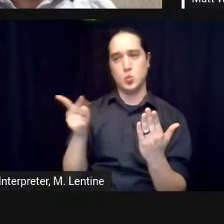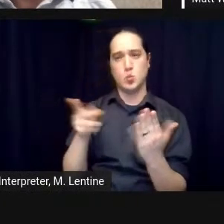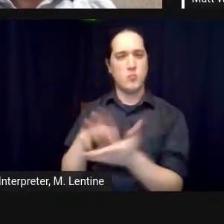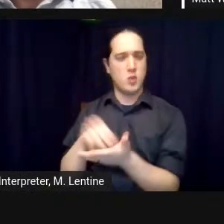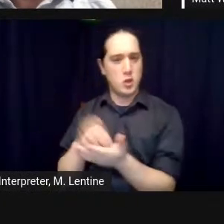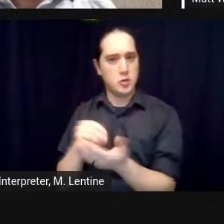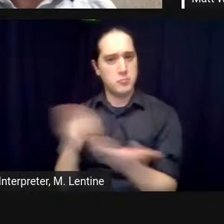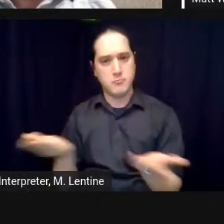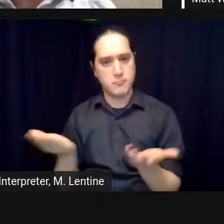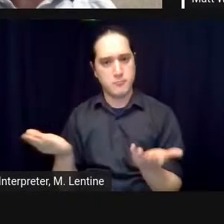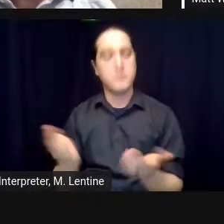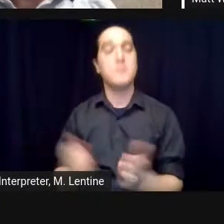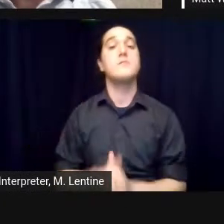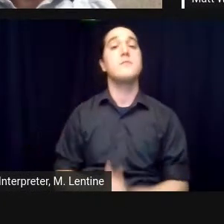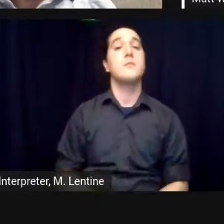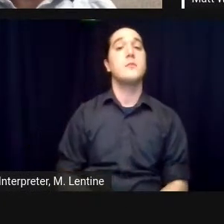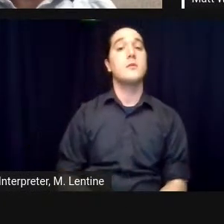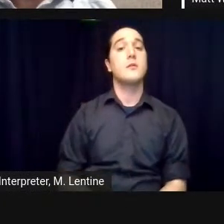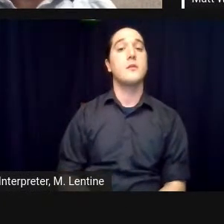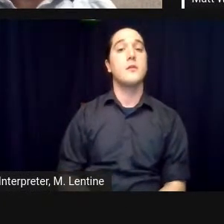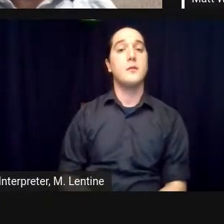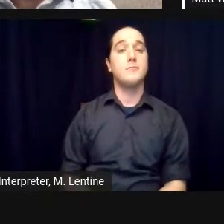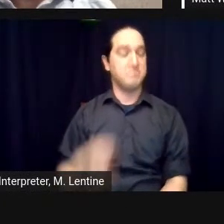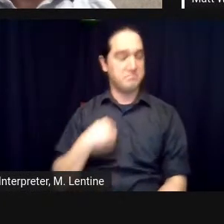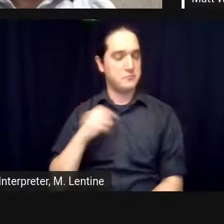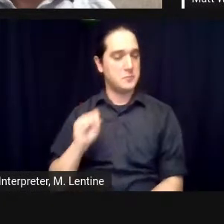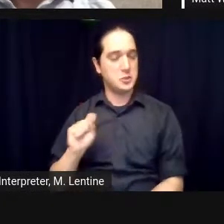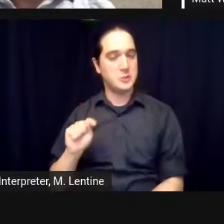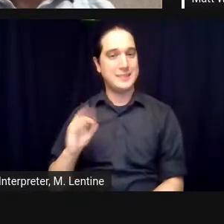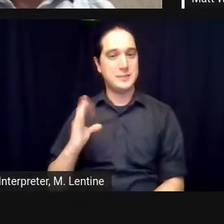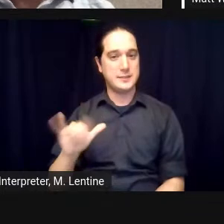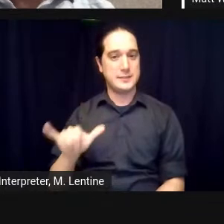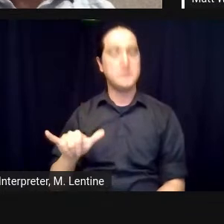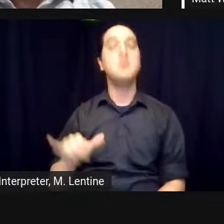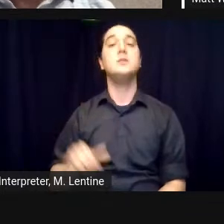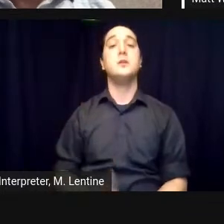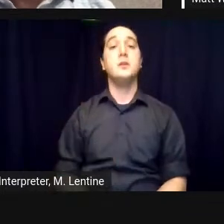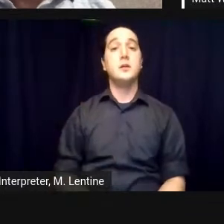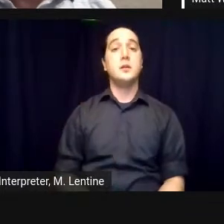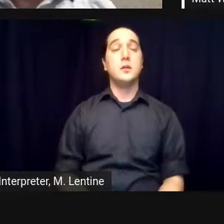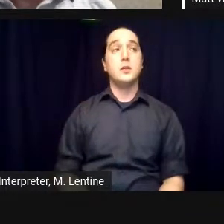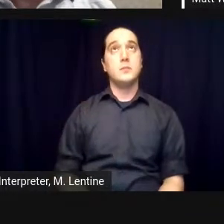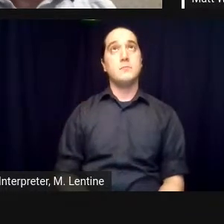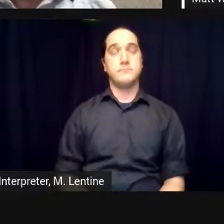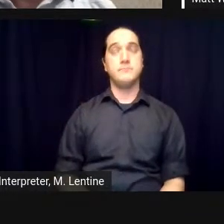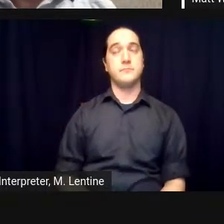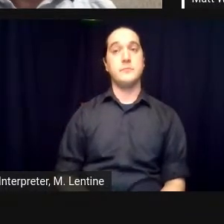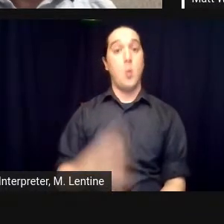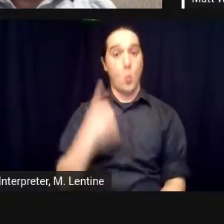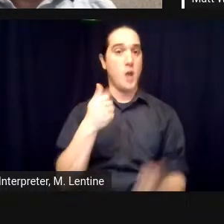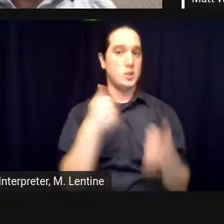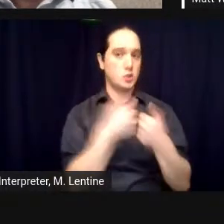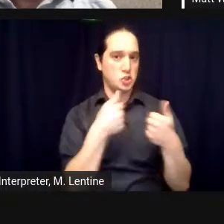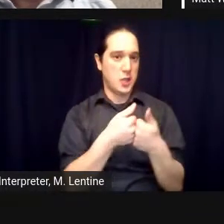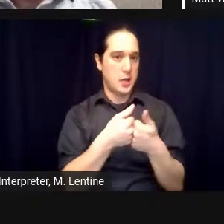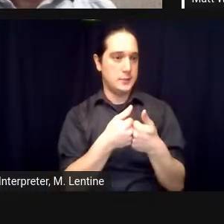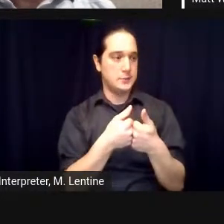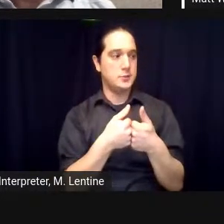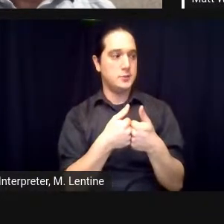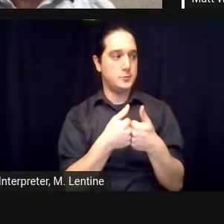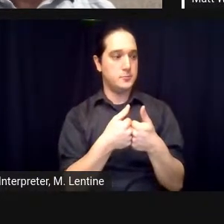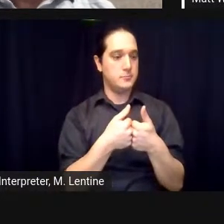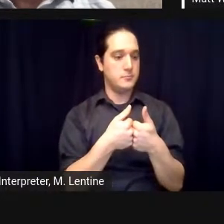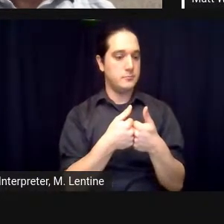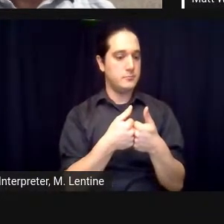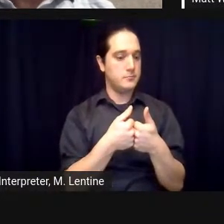as in making any documentary film is gaining the trust of the people that we want to make the film about and